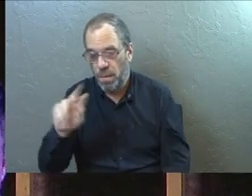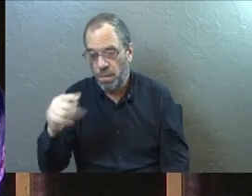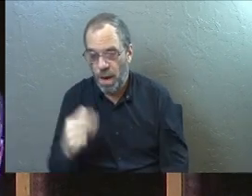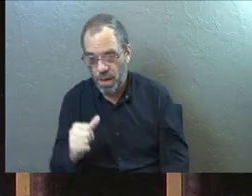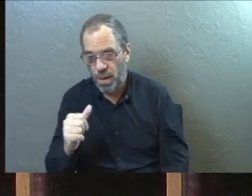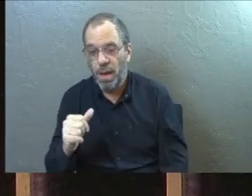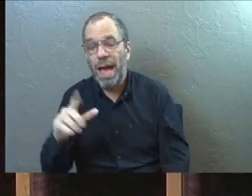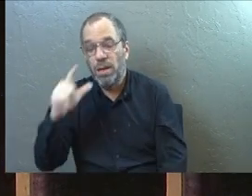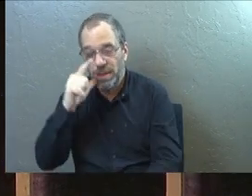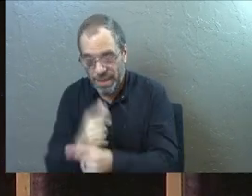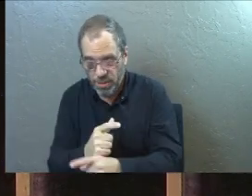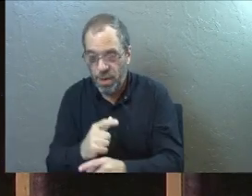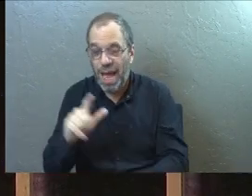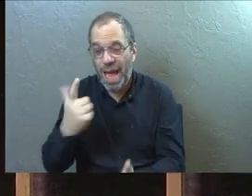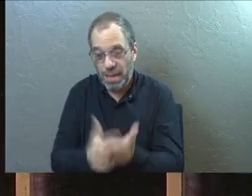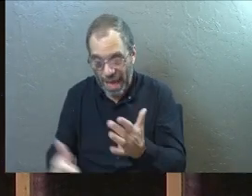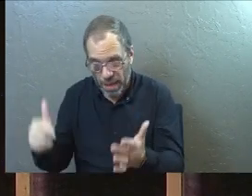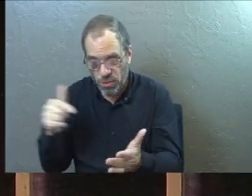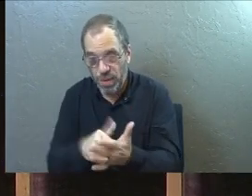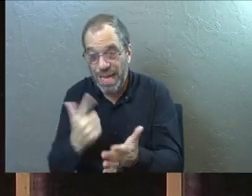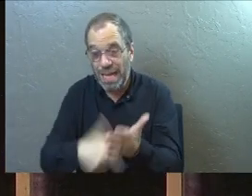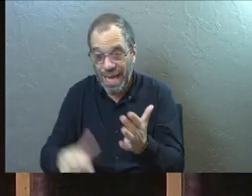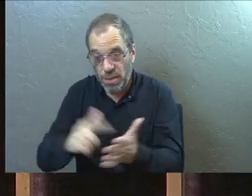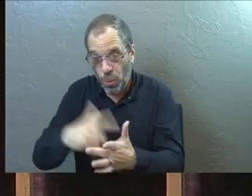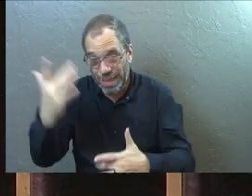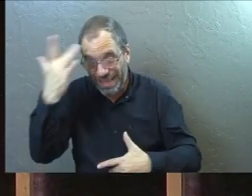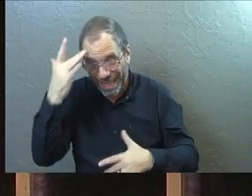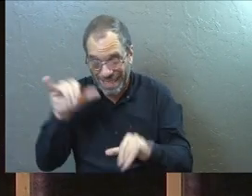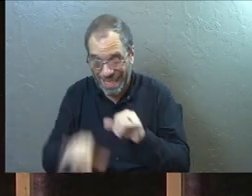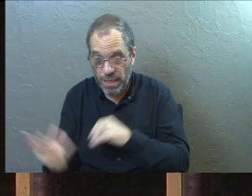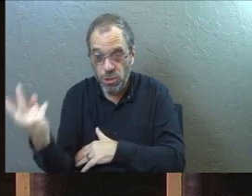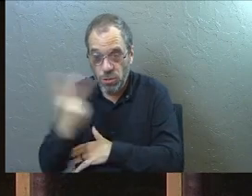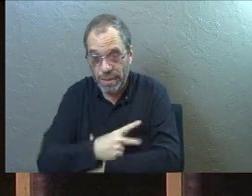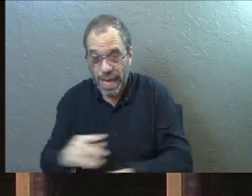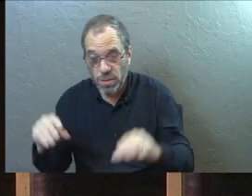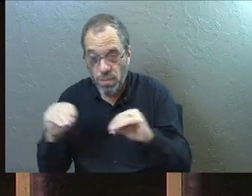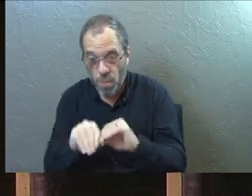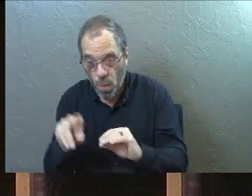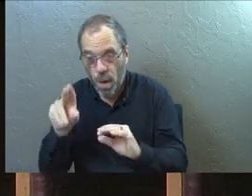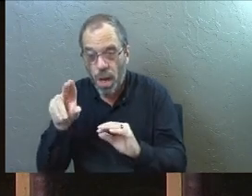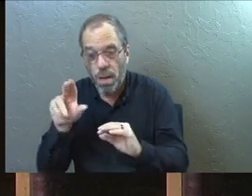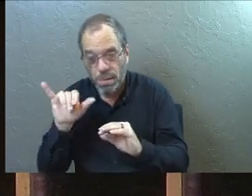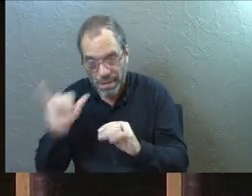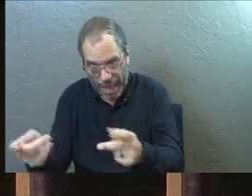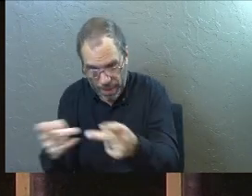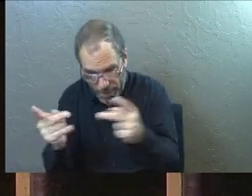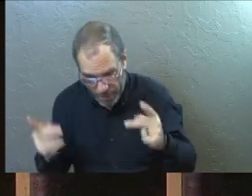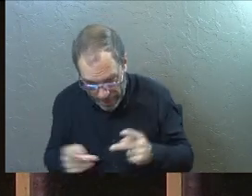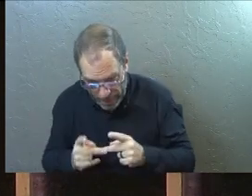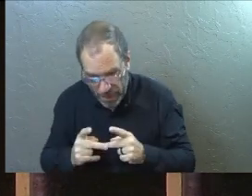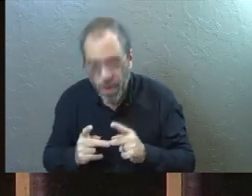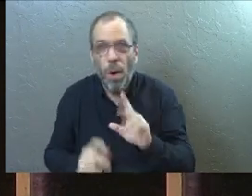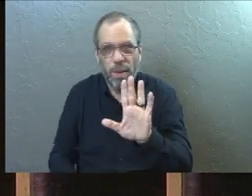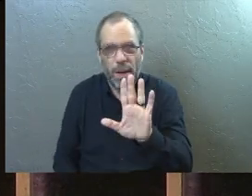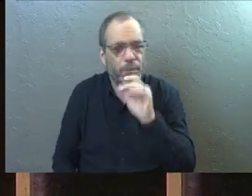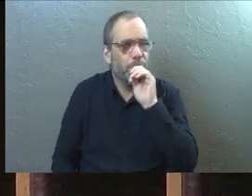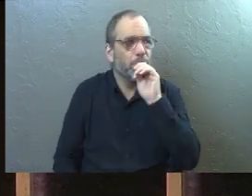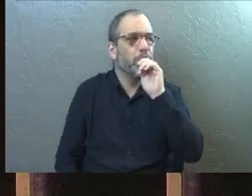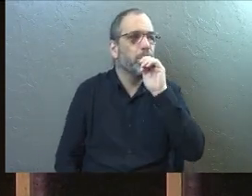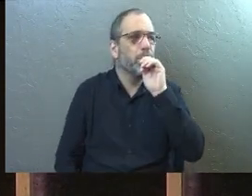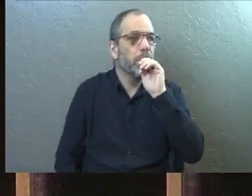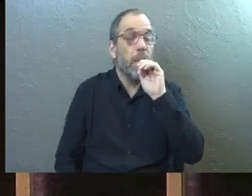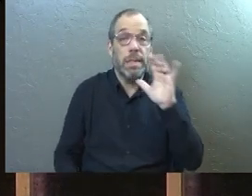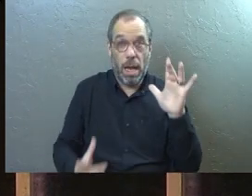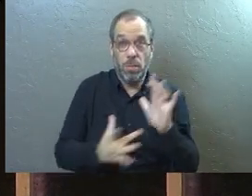sister and Lazarus. So when he heard that Lazarus was ill, he stayed two days longer in the place where he was. So, so just some facts